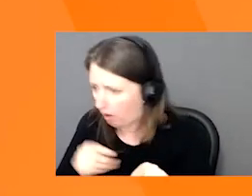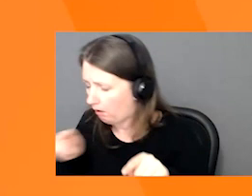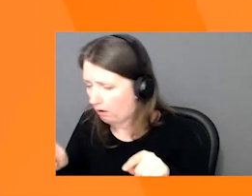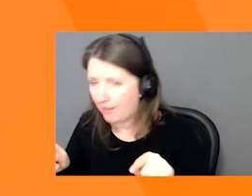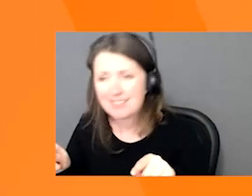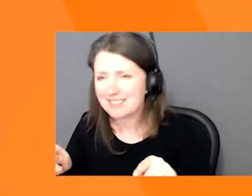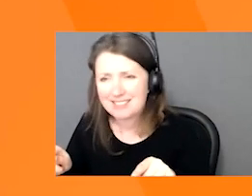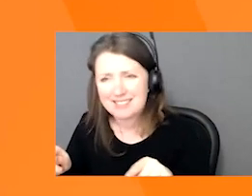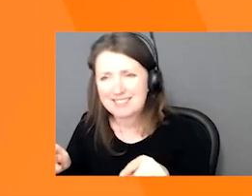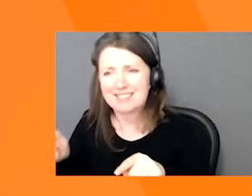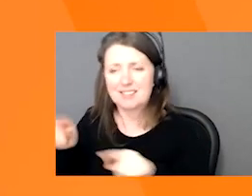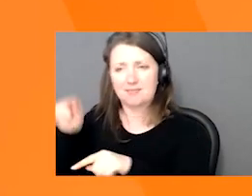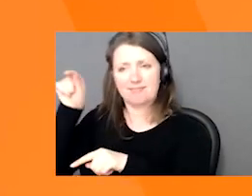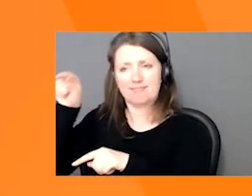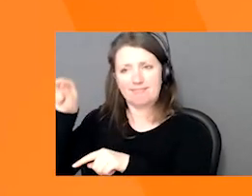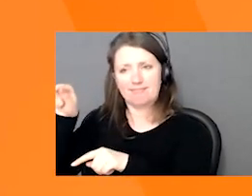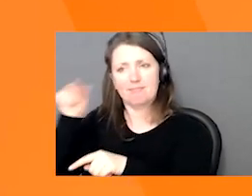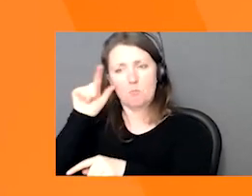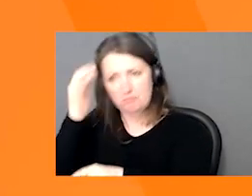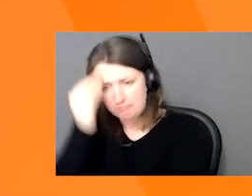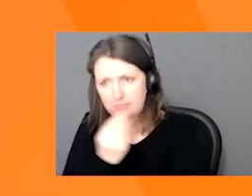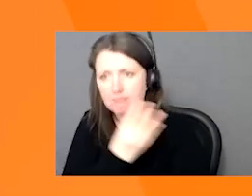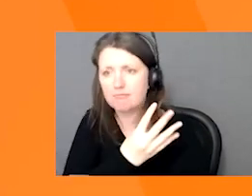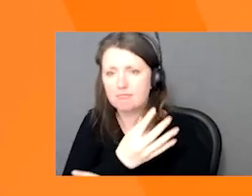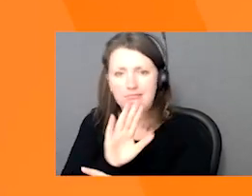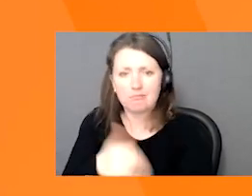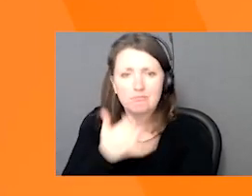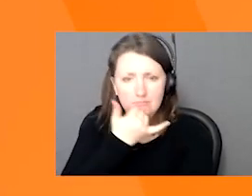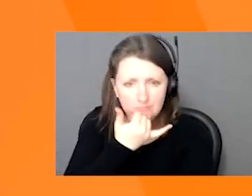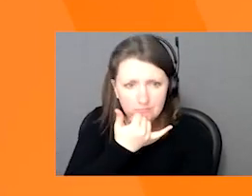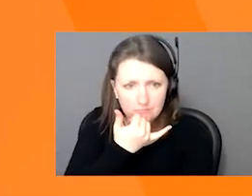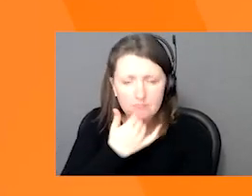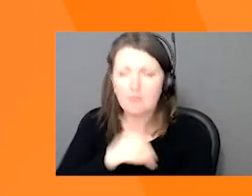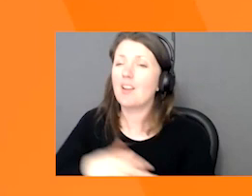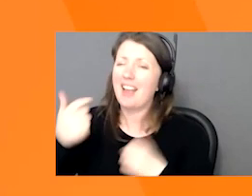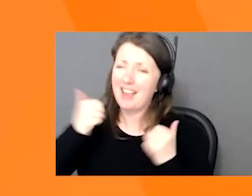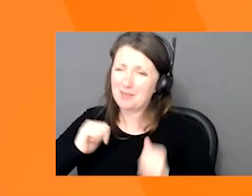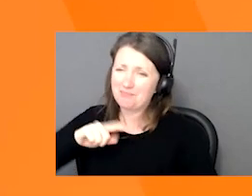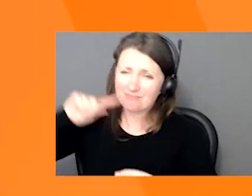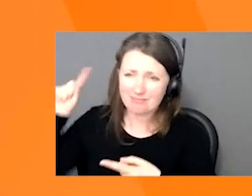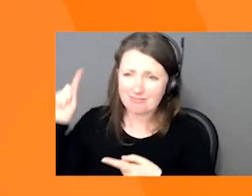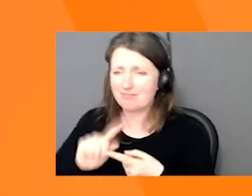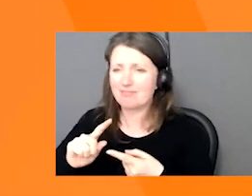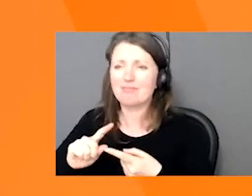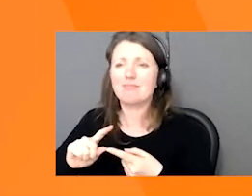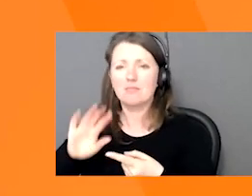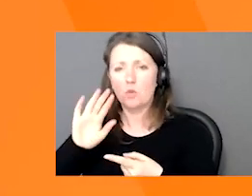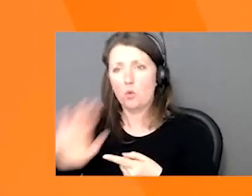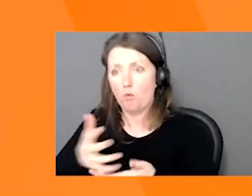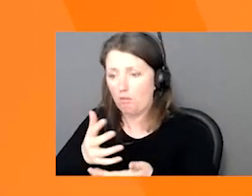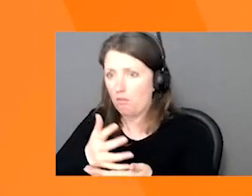capacity tracking. How many Jeetans have you assigned? How many do you still have left? And it reduces the risk of running out without warning.